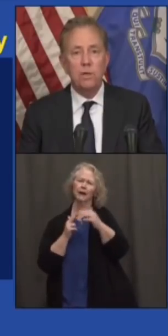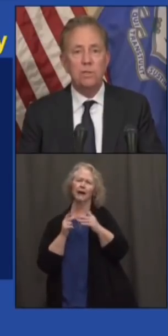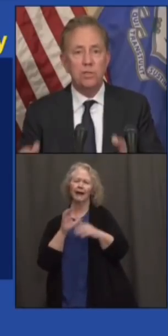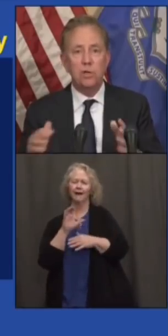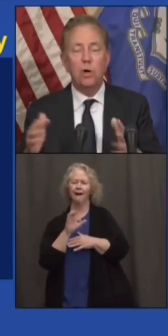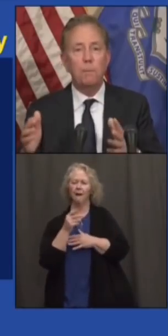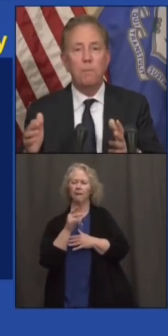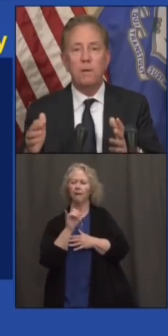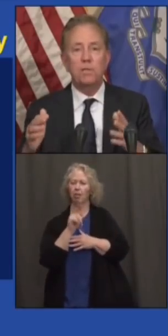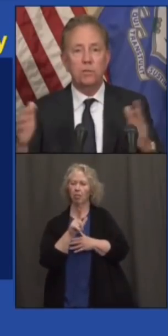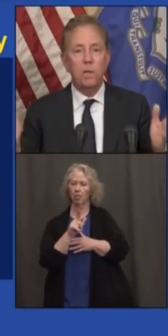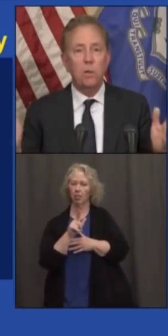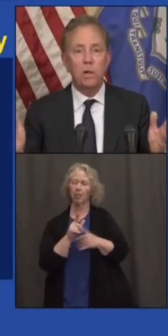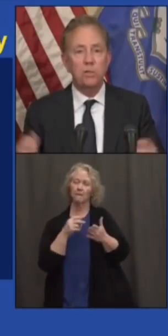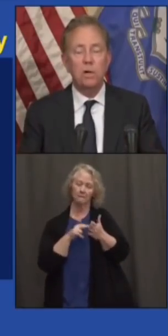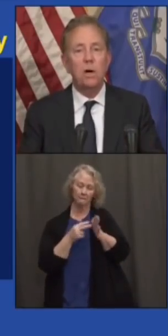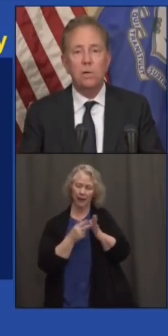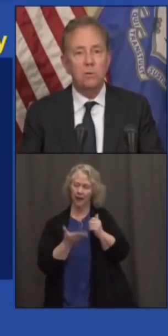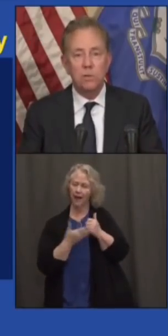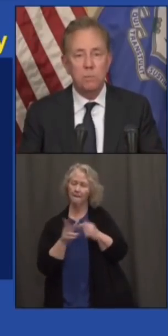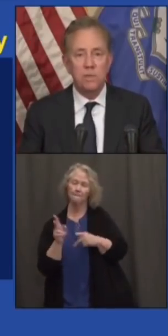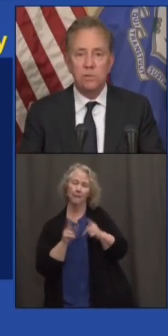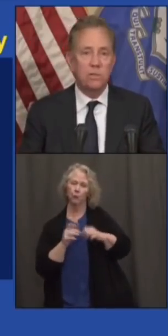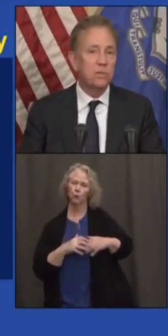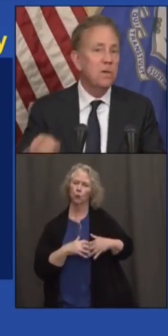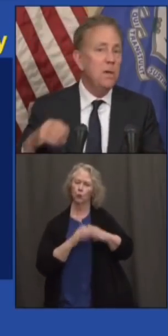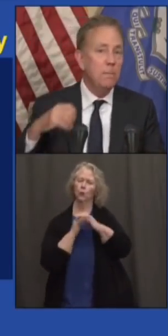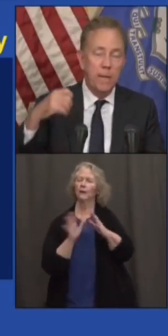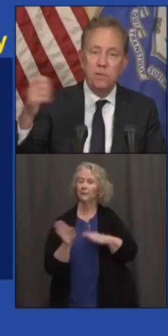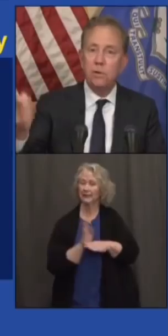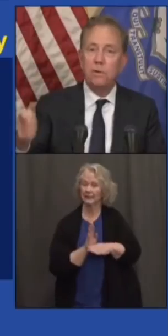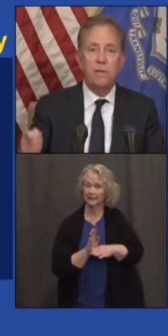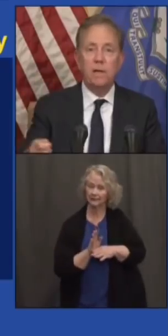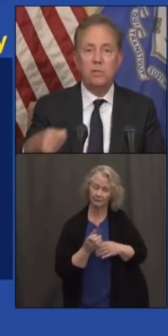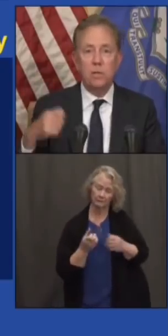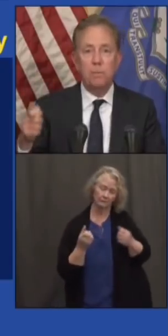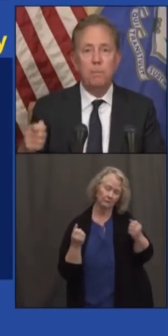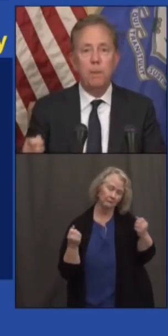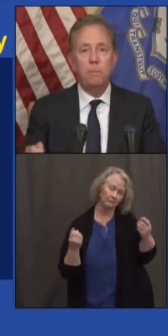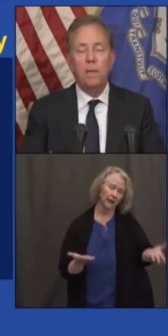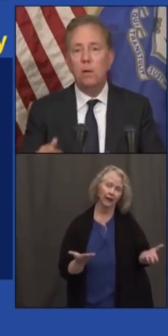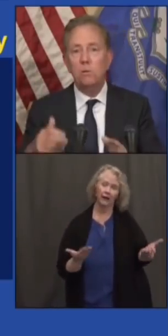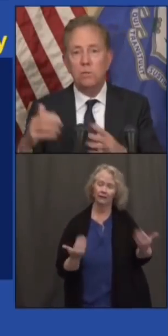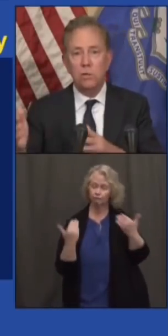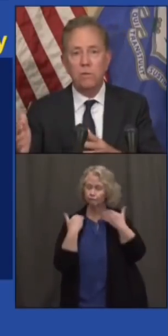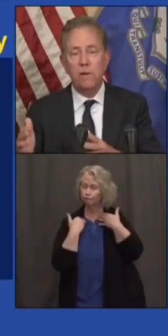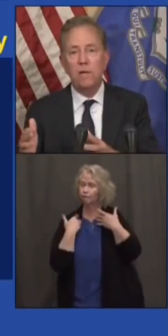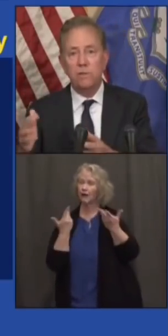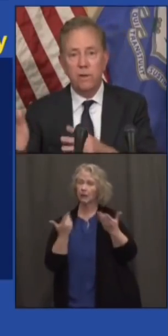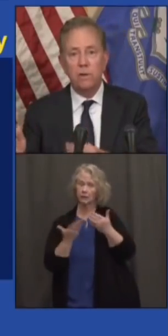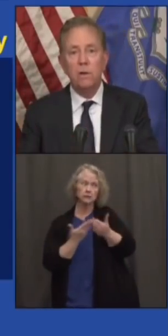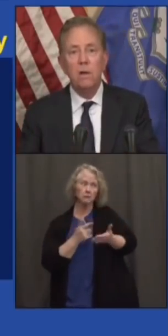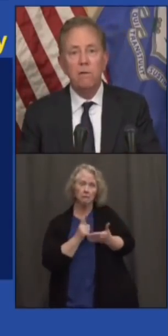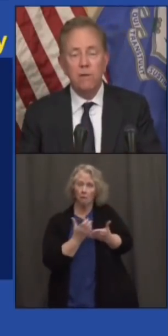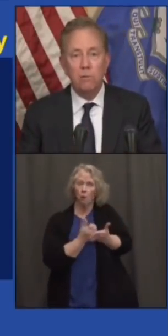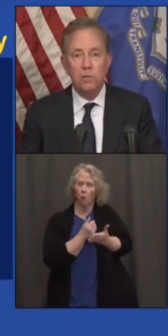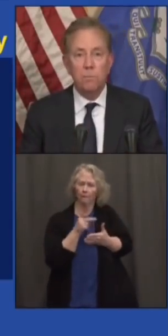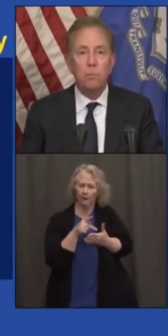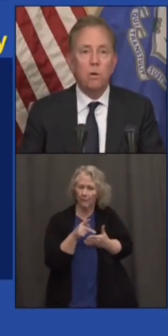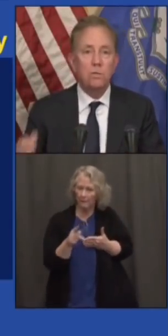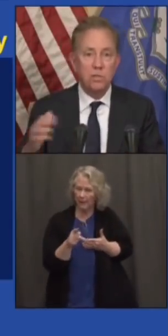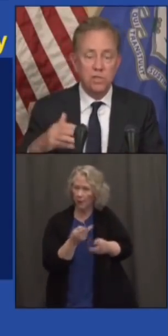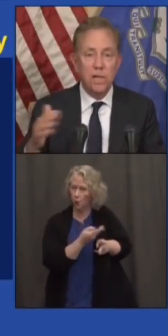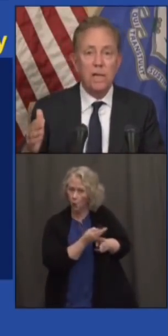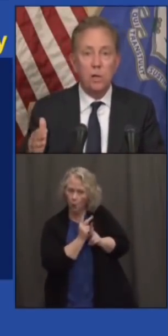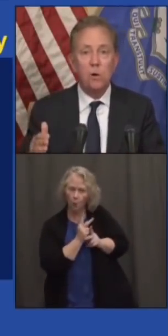folks to start up a business. We lost hundreds of businesses. Many took advantage of the PPP loans, took advantage of other federal